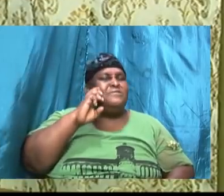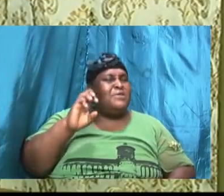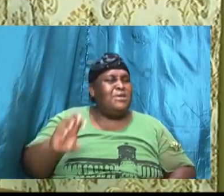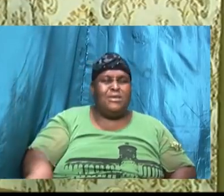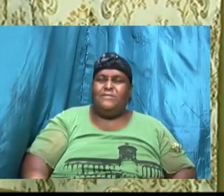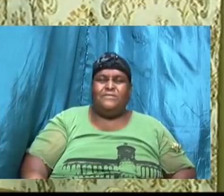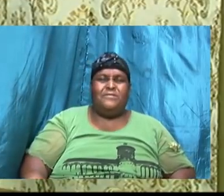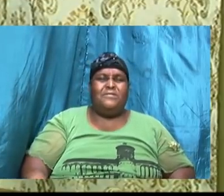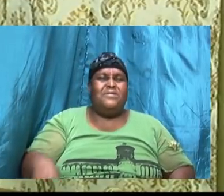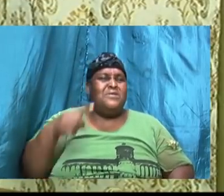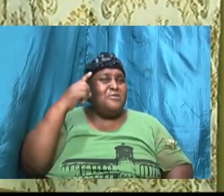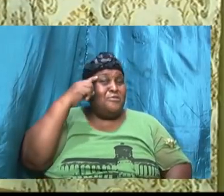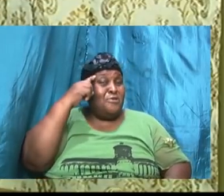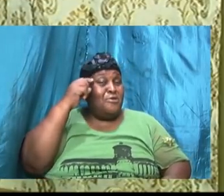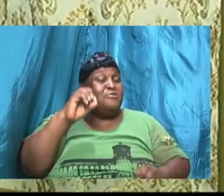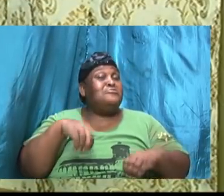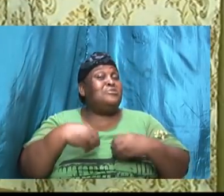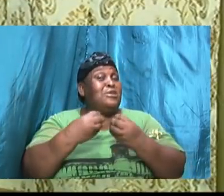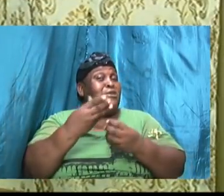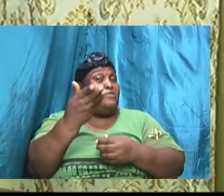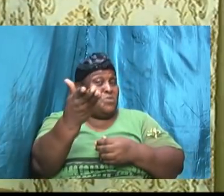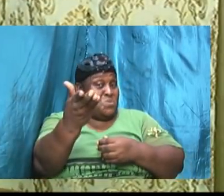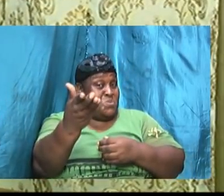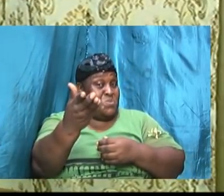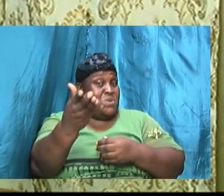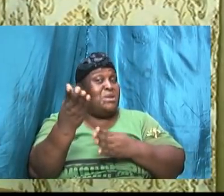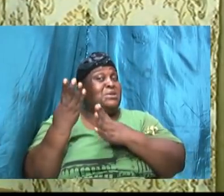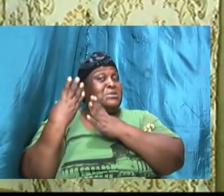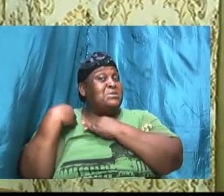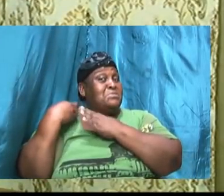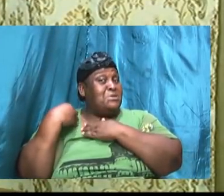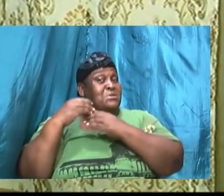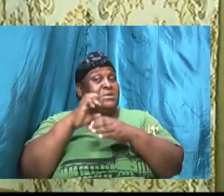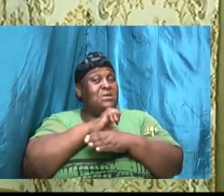thoughts to give you an expected end